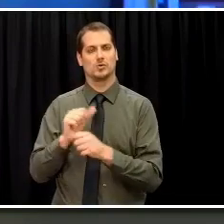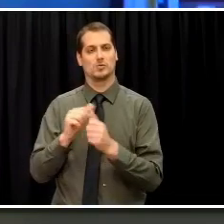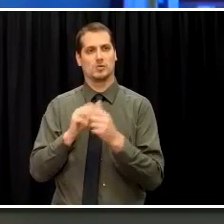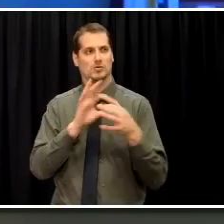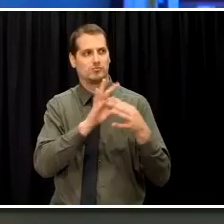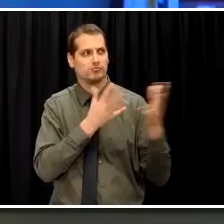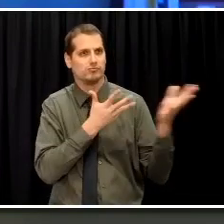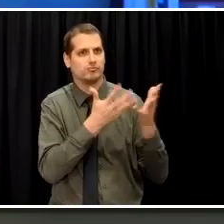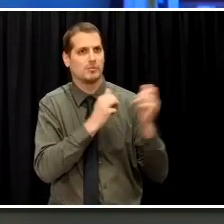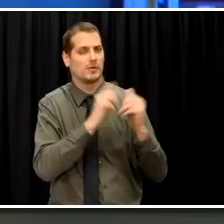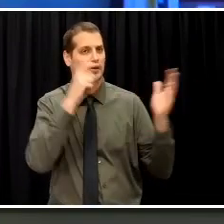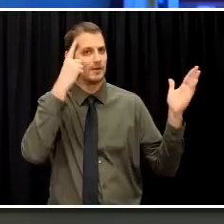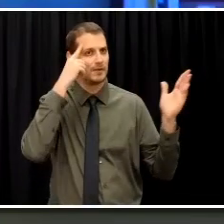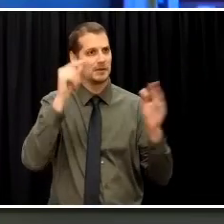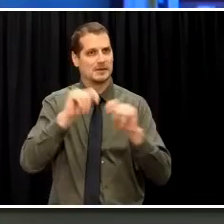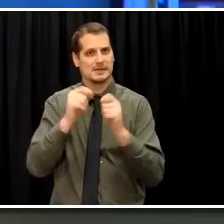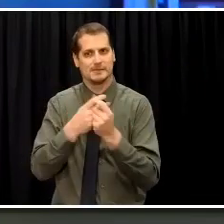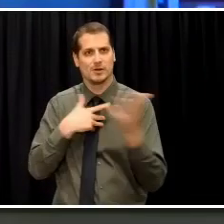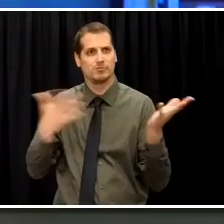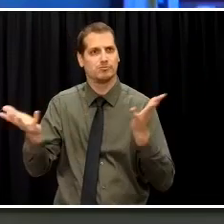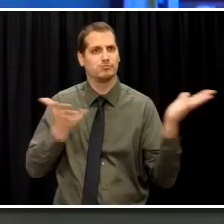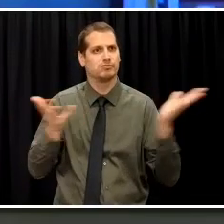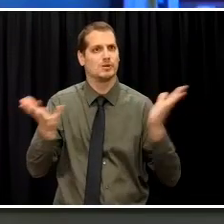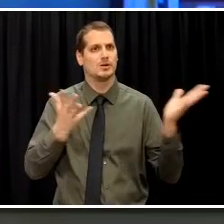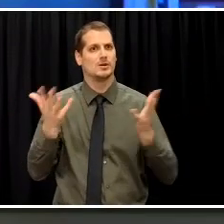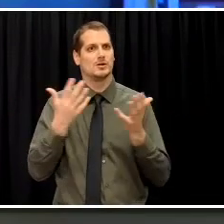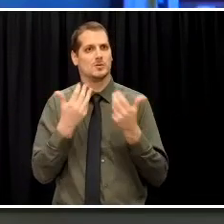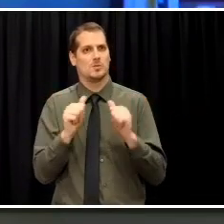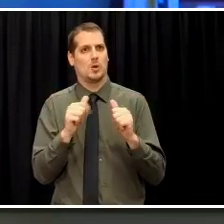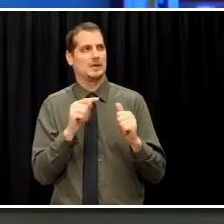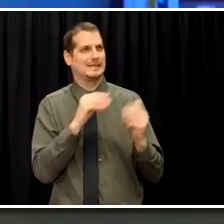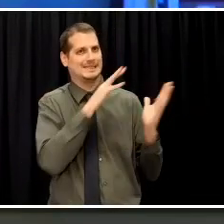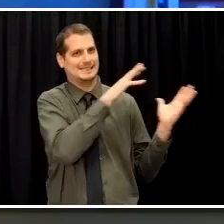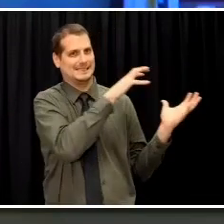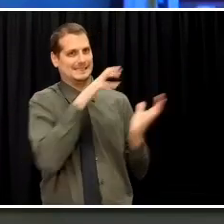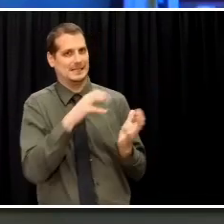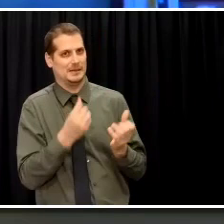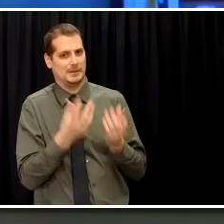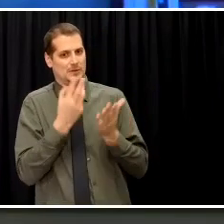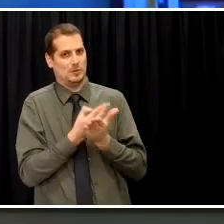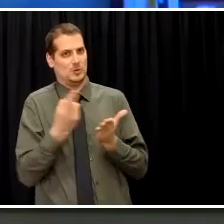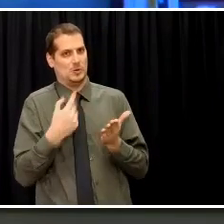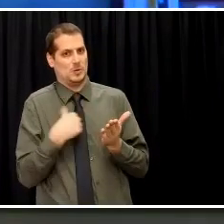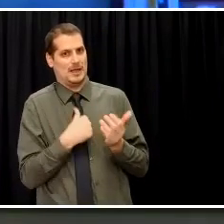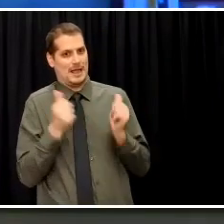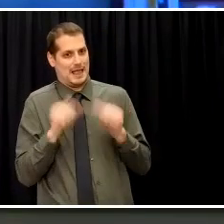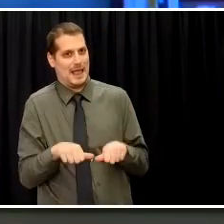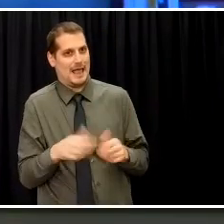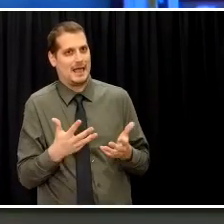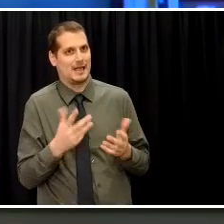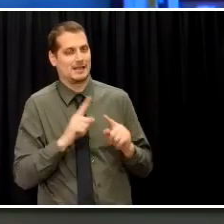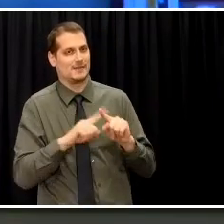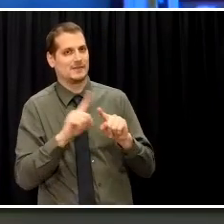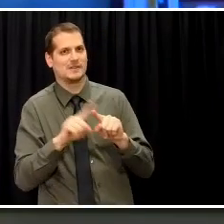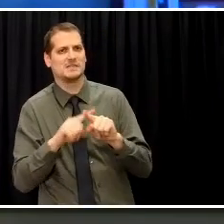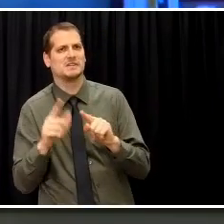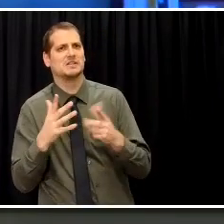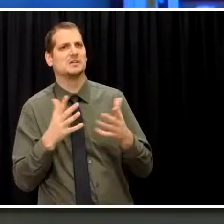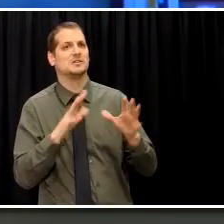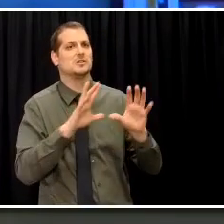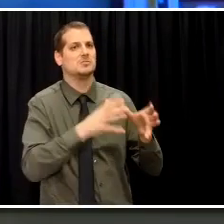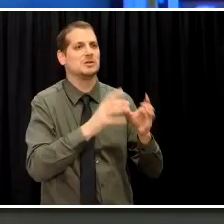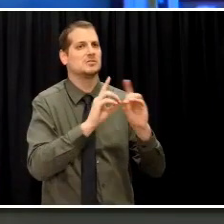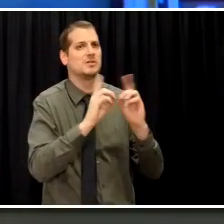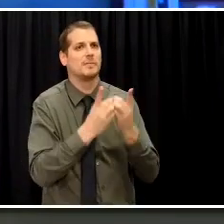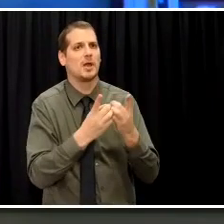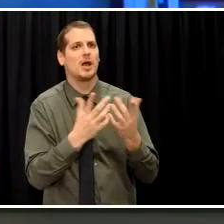is get as many resources to our state through as many channels as possible to push